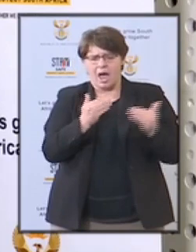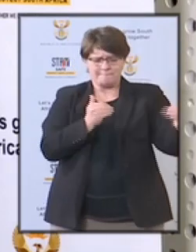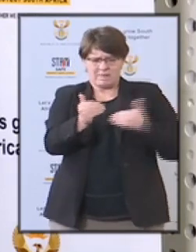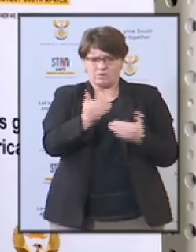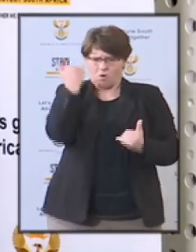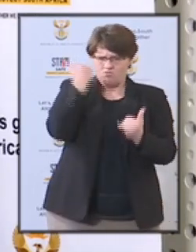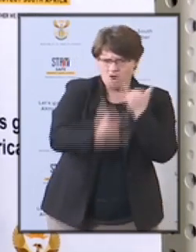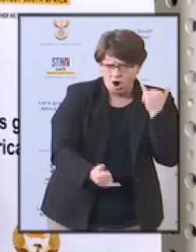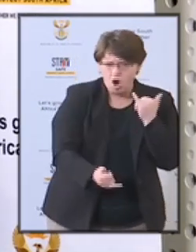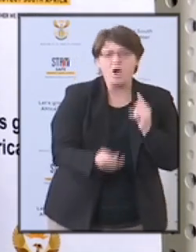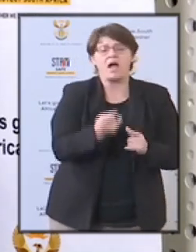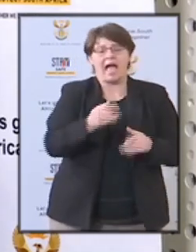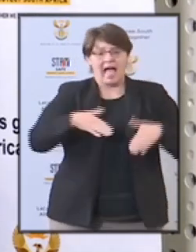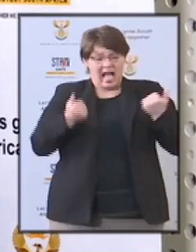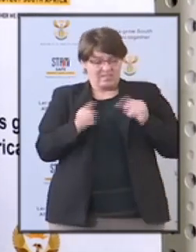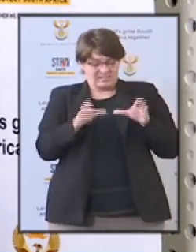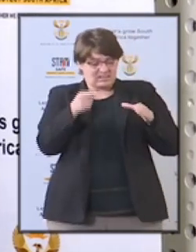sector.